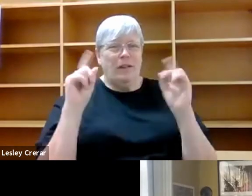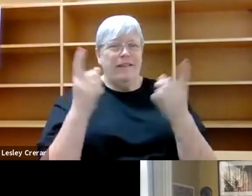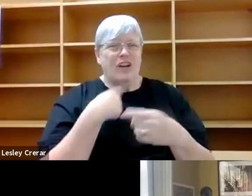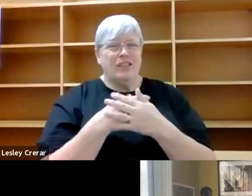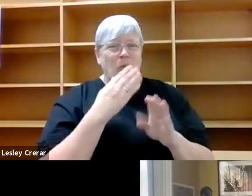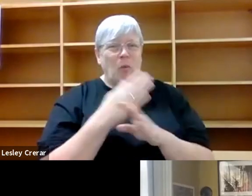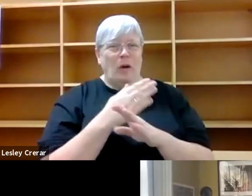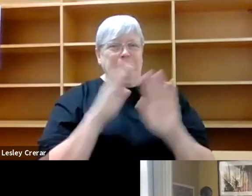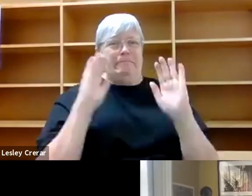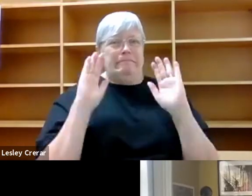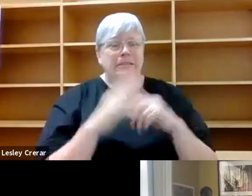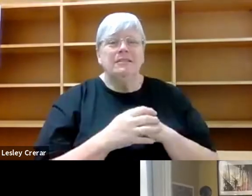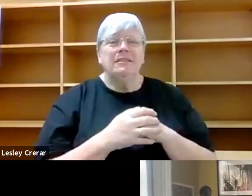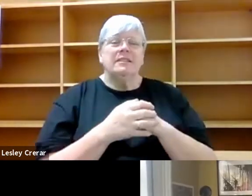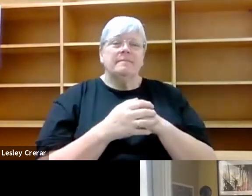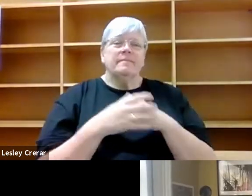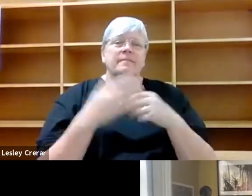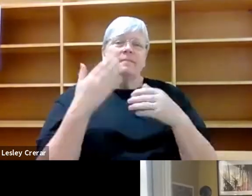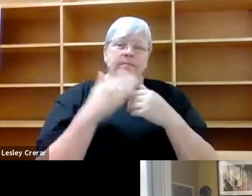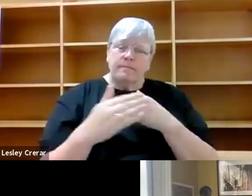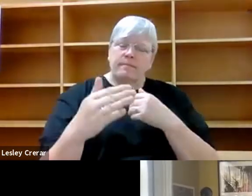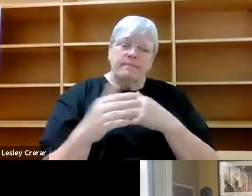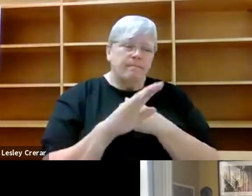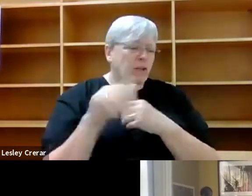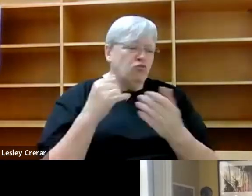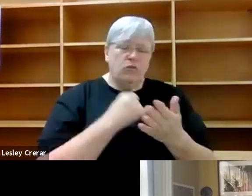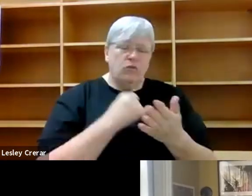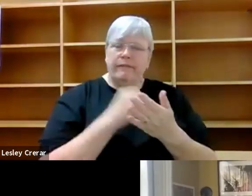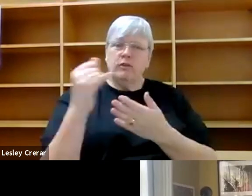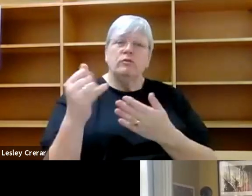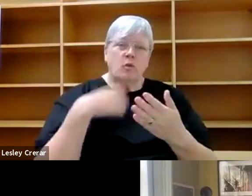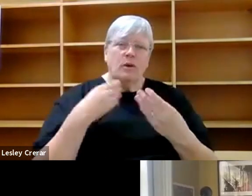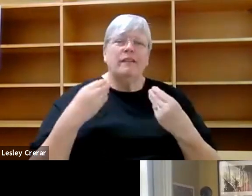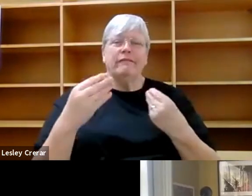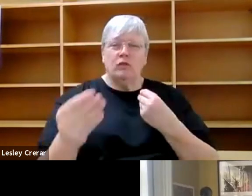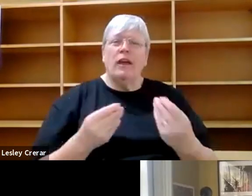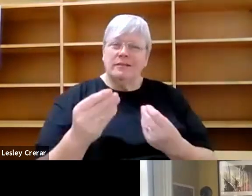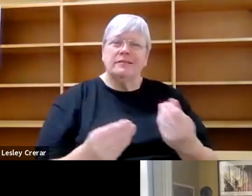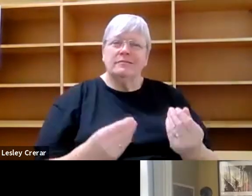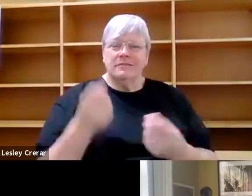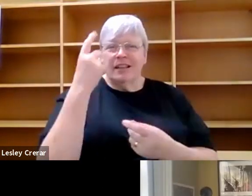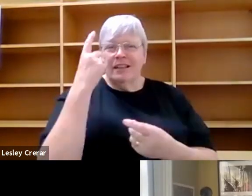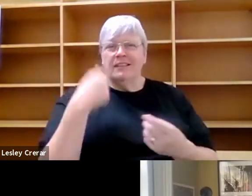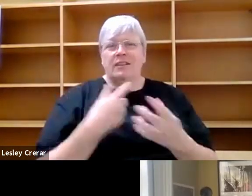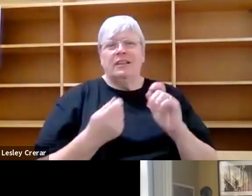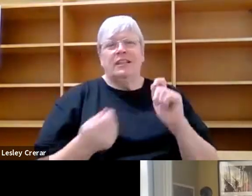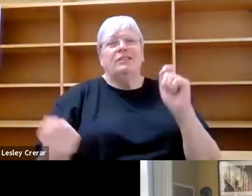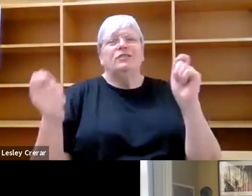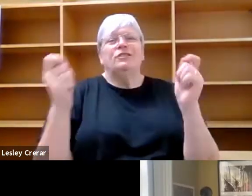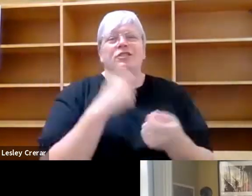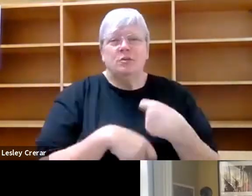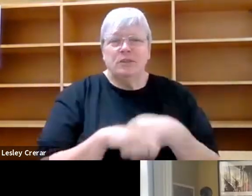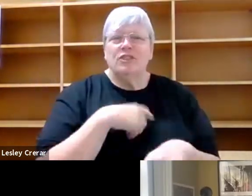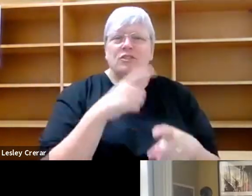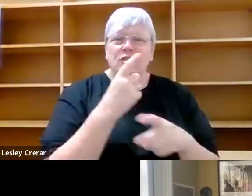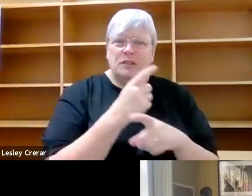italicized. Um, because I wanted, I really wanted that fluidity of this idea of like, when I switch into speaking German, when